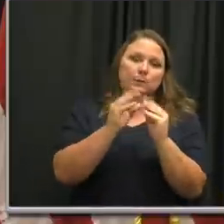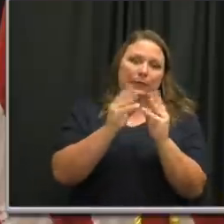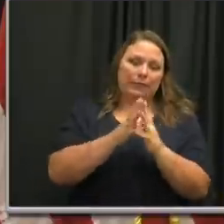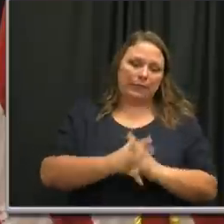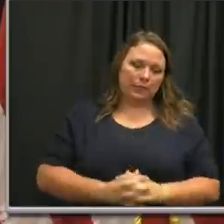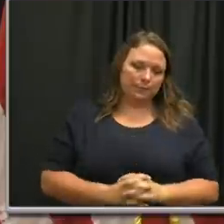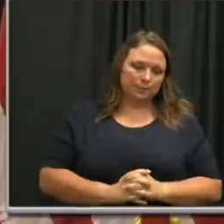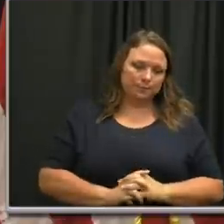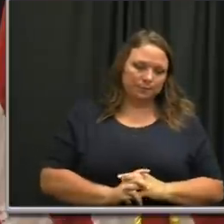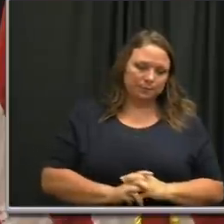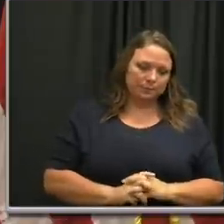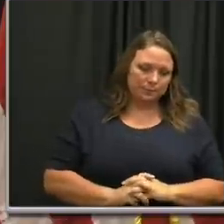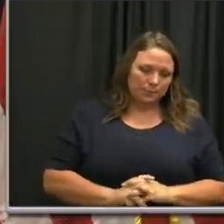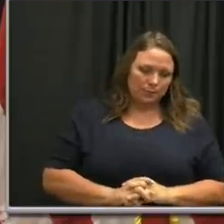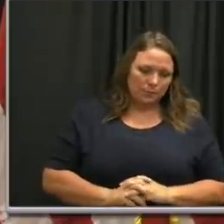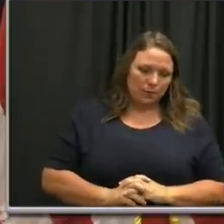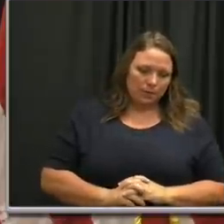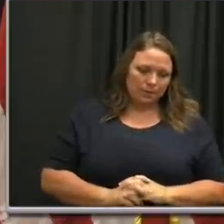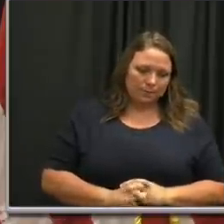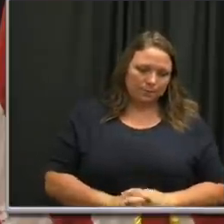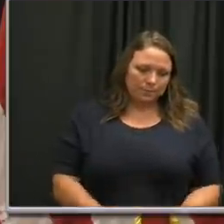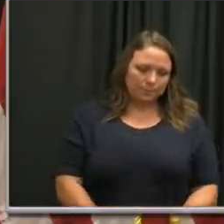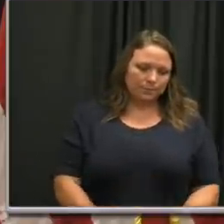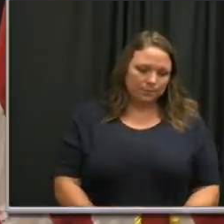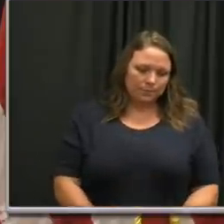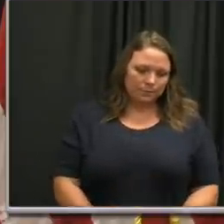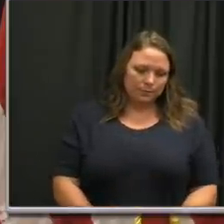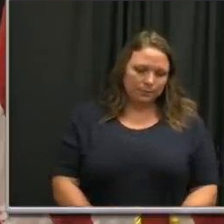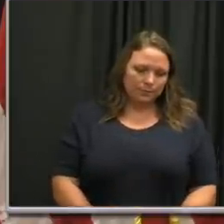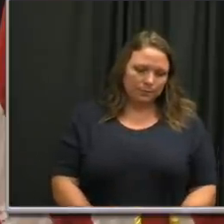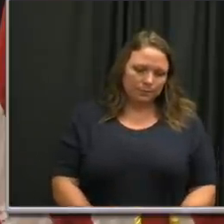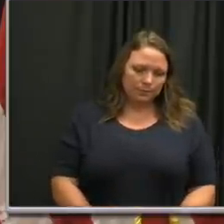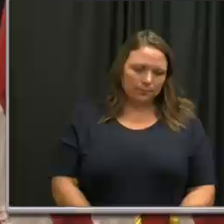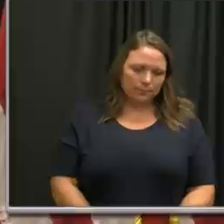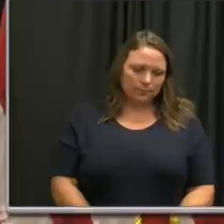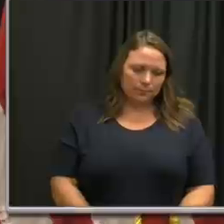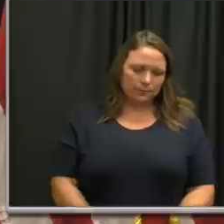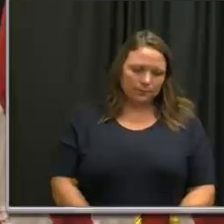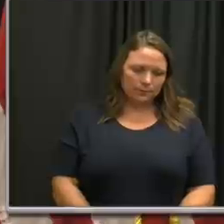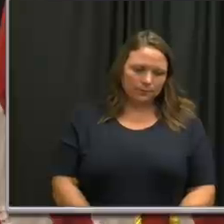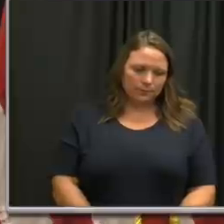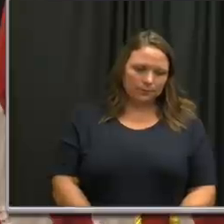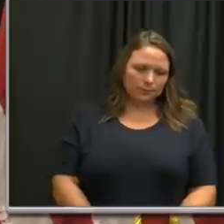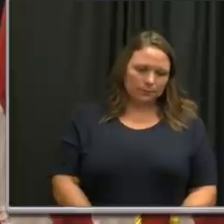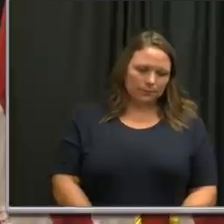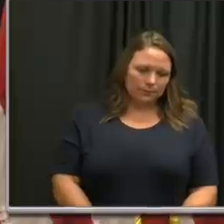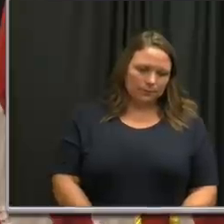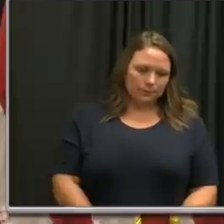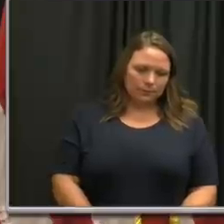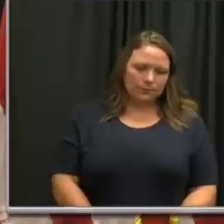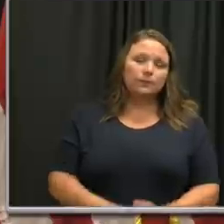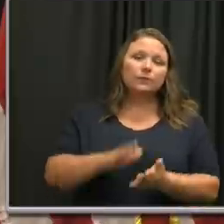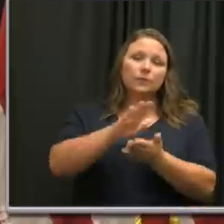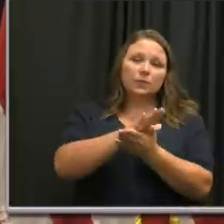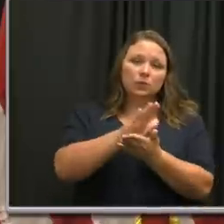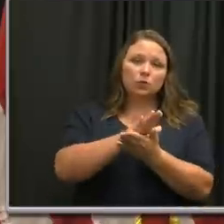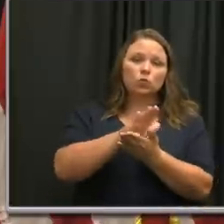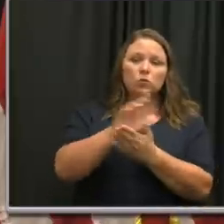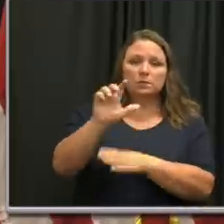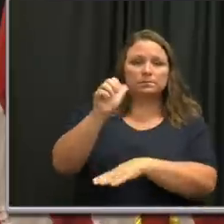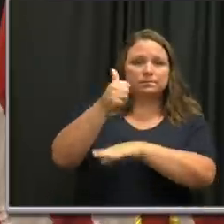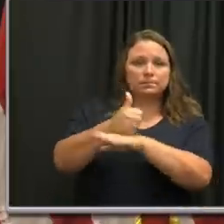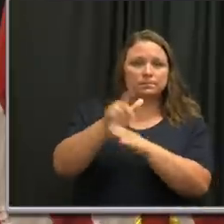Um, the schools, um, are publishing and have published their own plan.